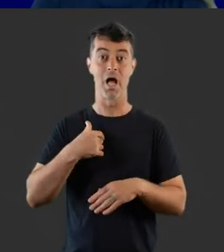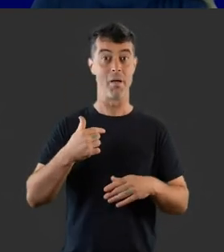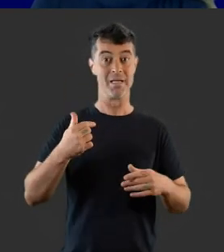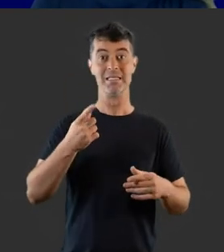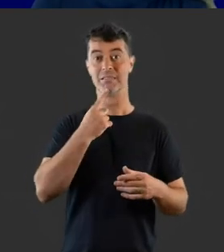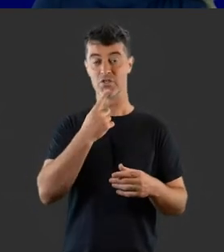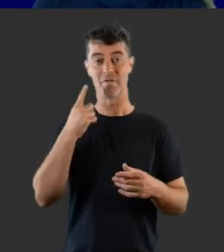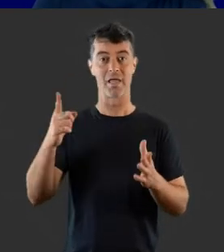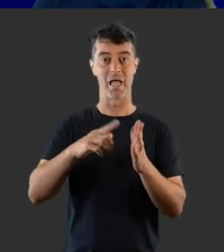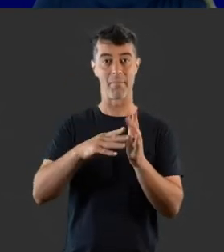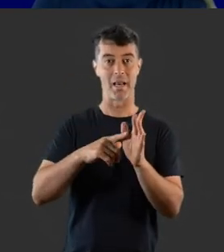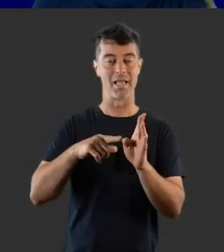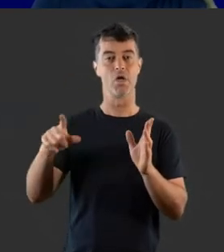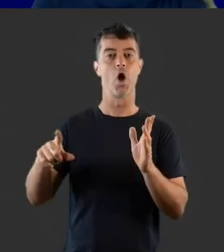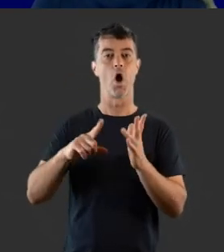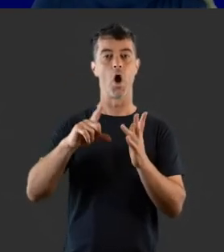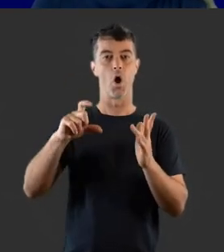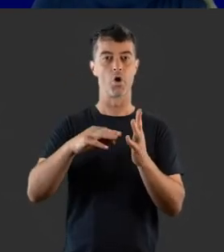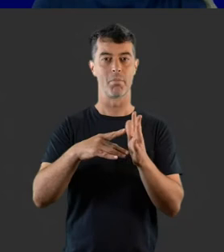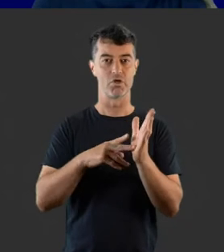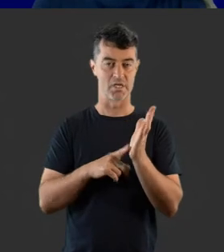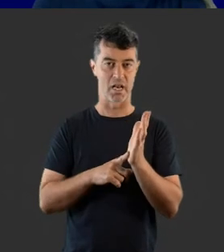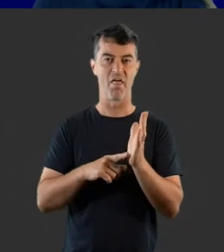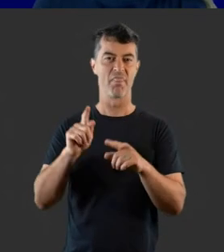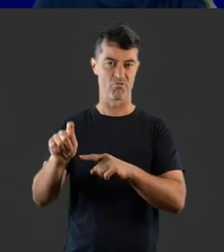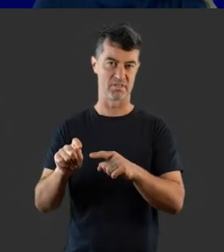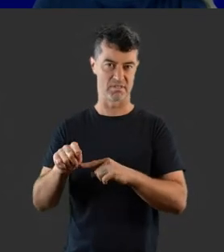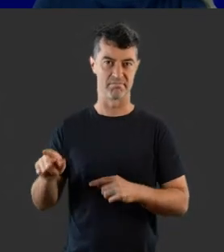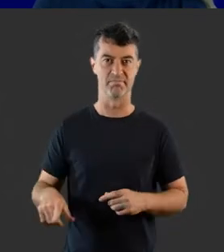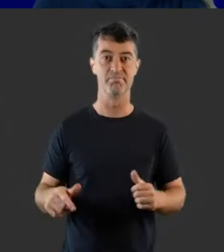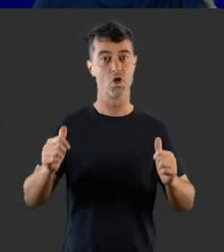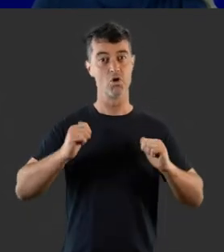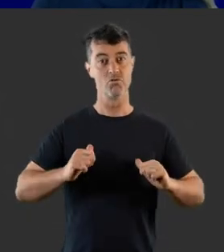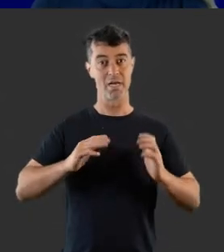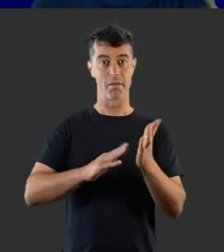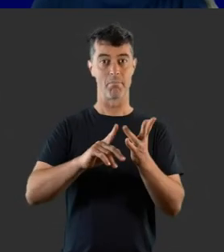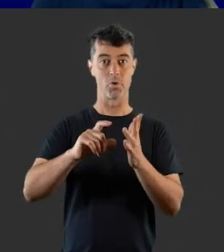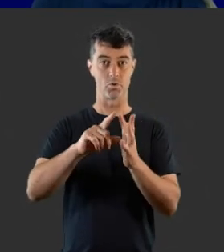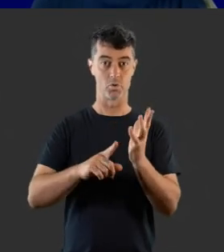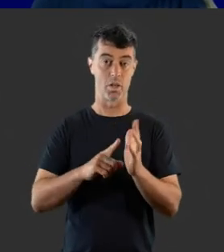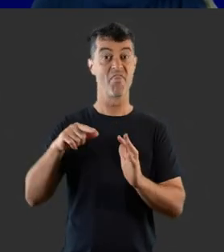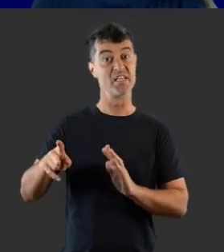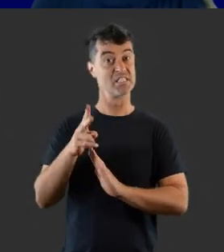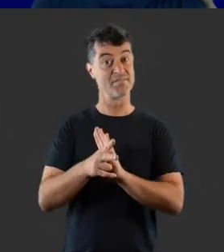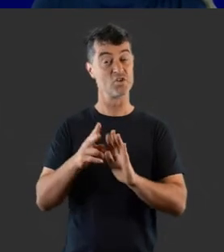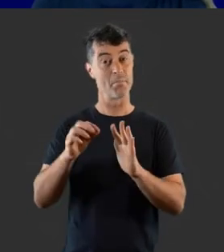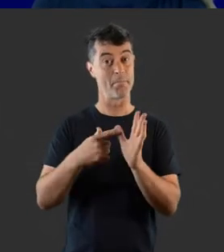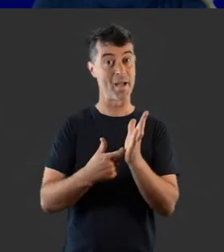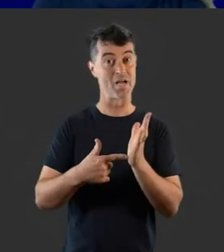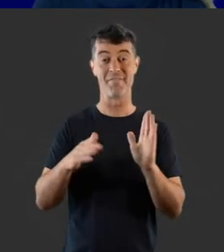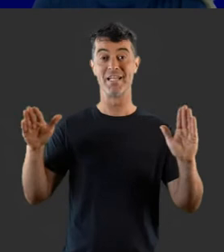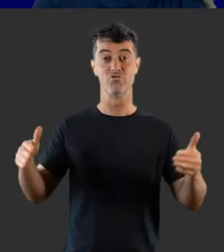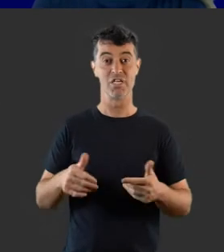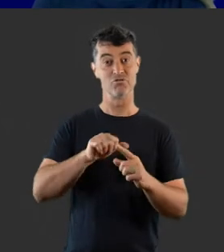am a practicing speech pathologist and Emily a practicing occupational therapist. Training Modules. This video